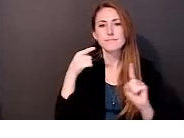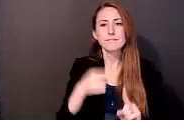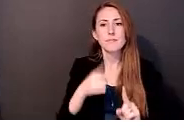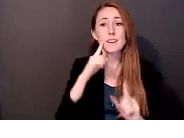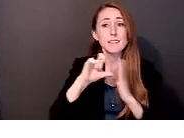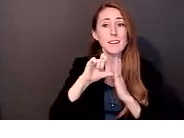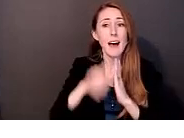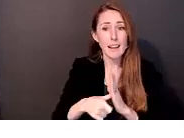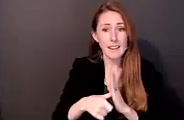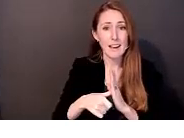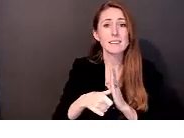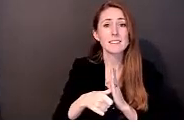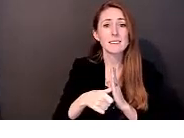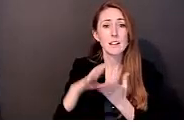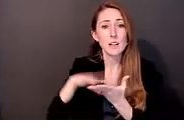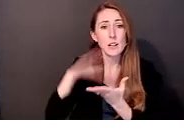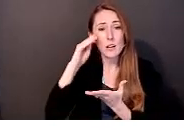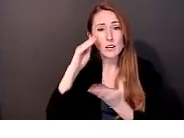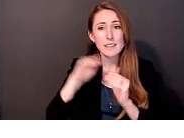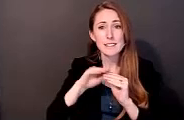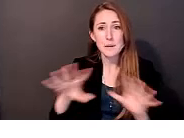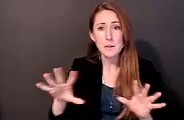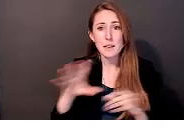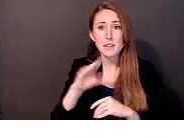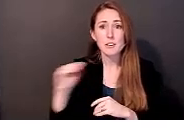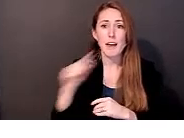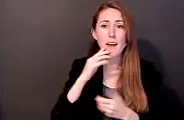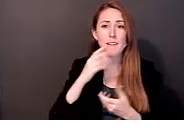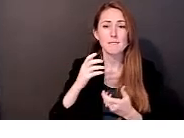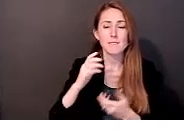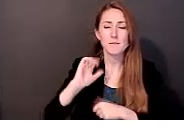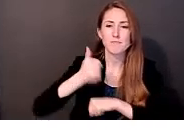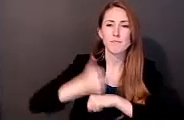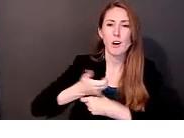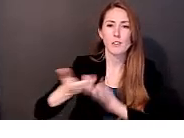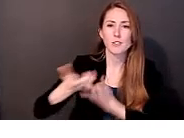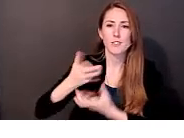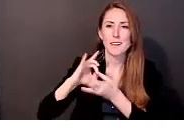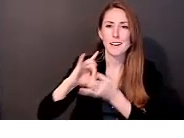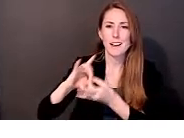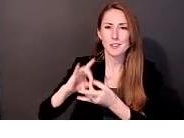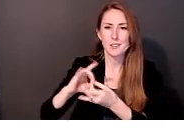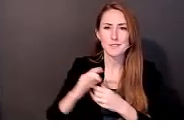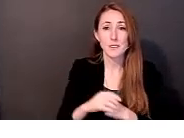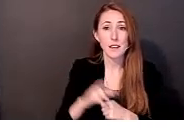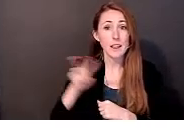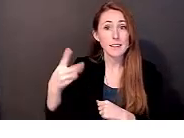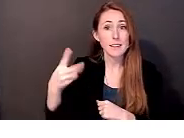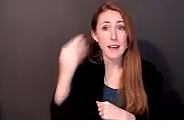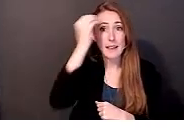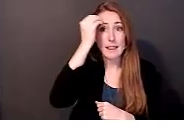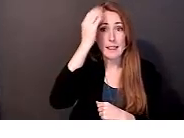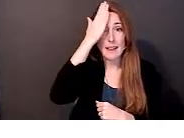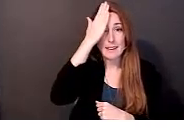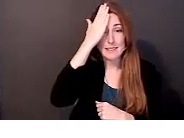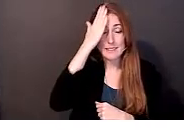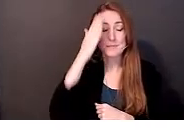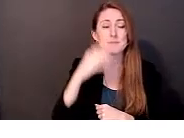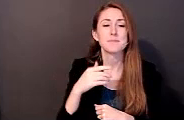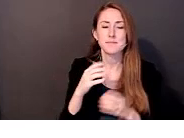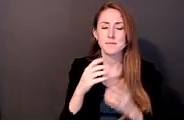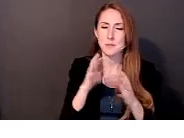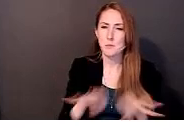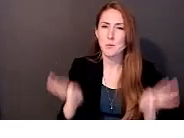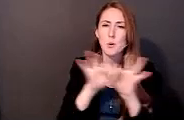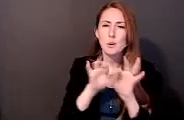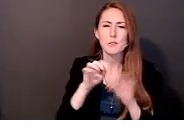good job of dissemination and fostering connections with them. The second lesson that we learned is that it's valuable to think critically about